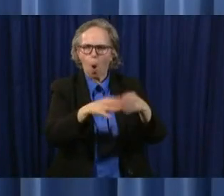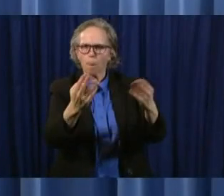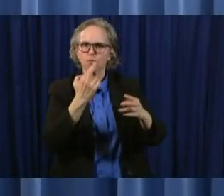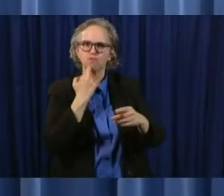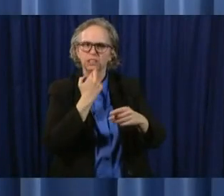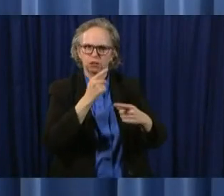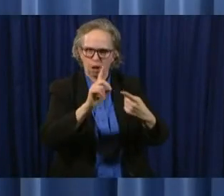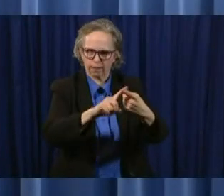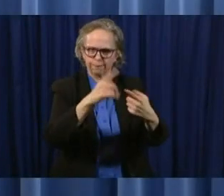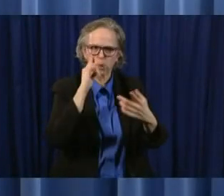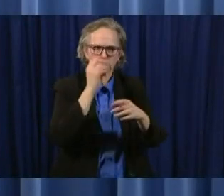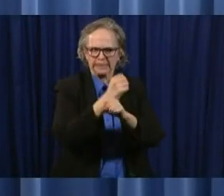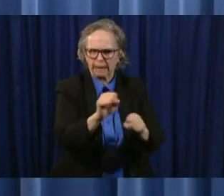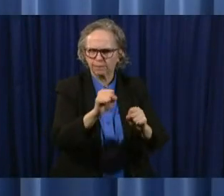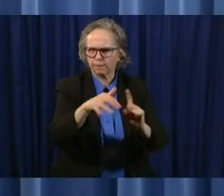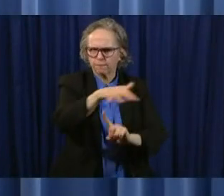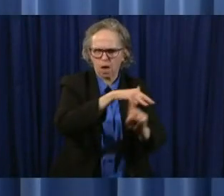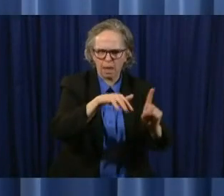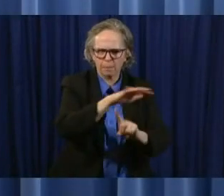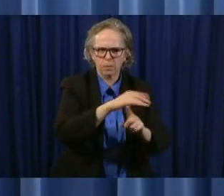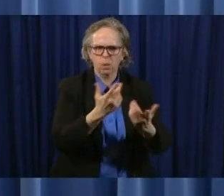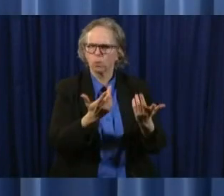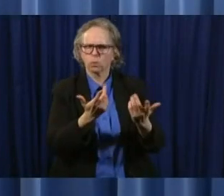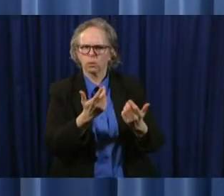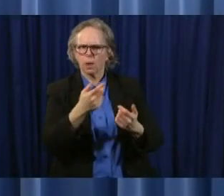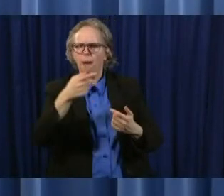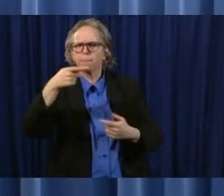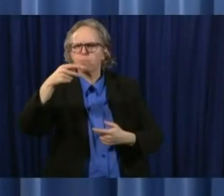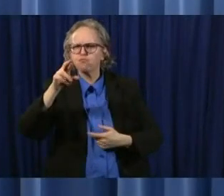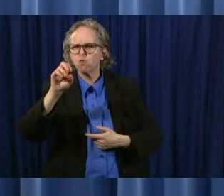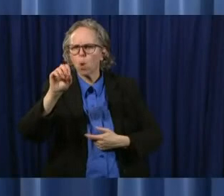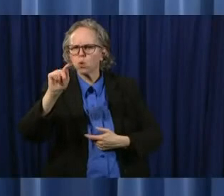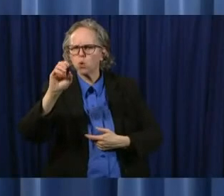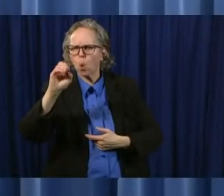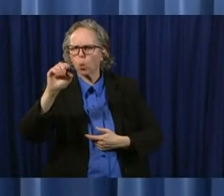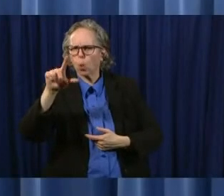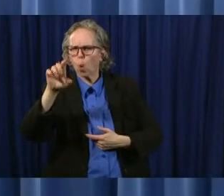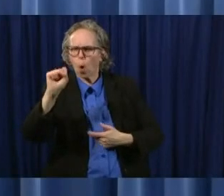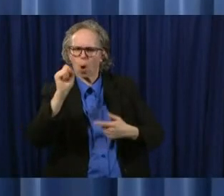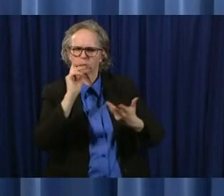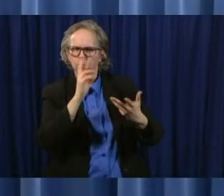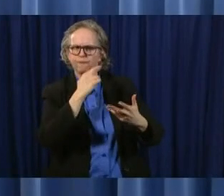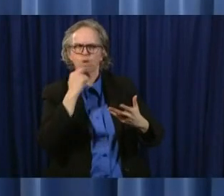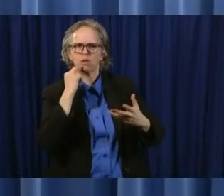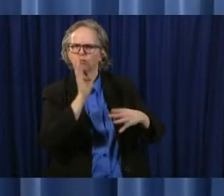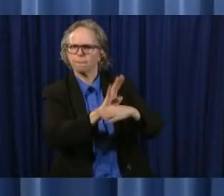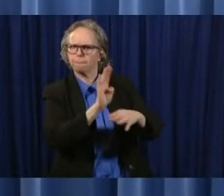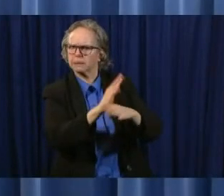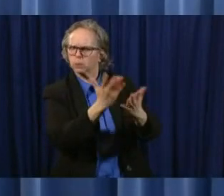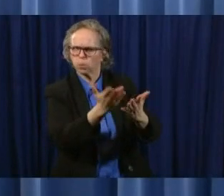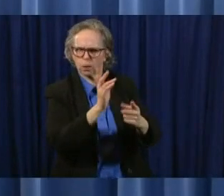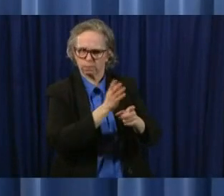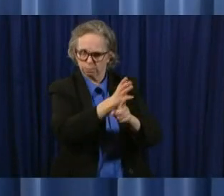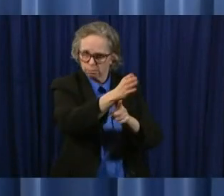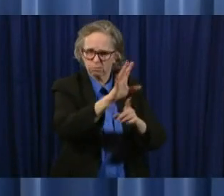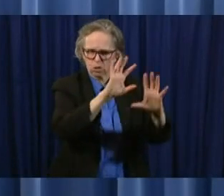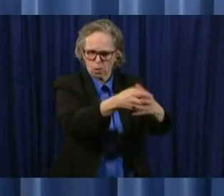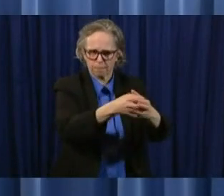precautions we're going to have to have in place uh and the other is barbershops and salons